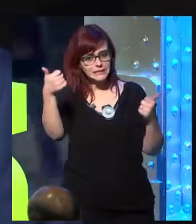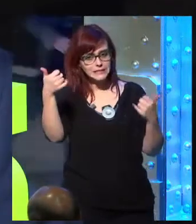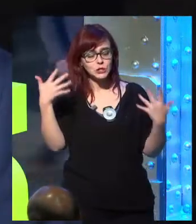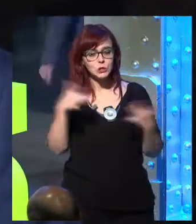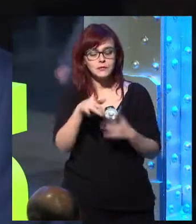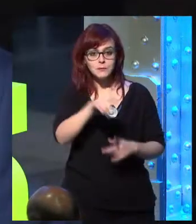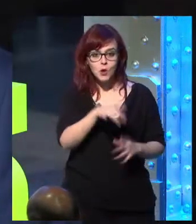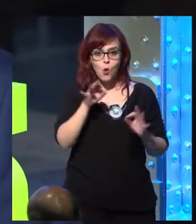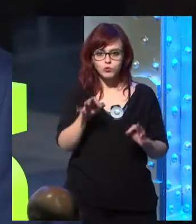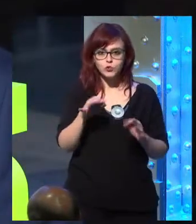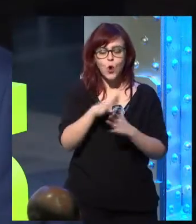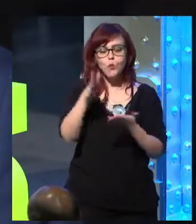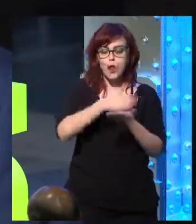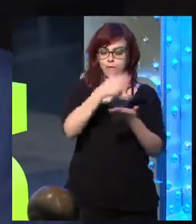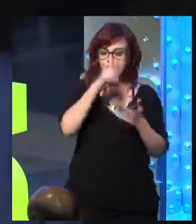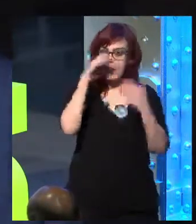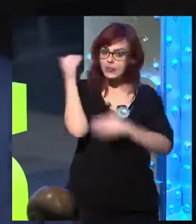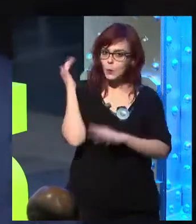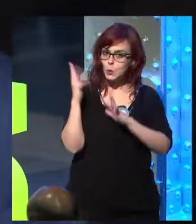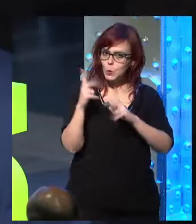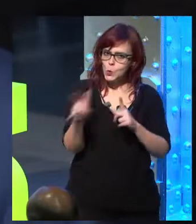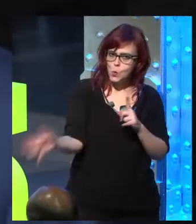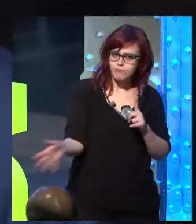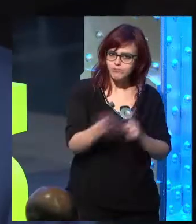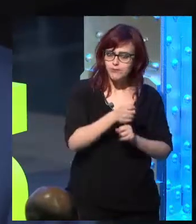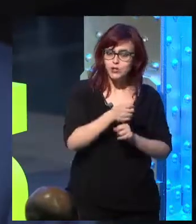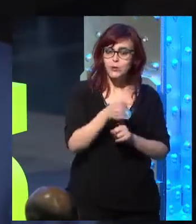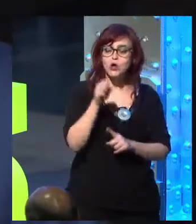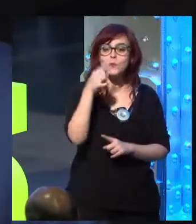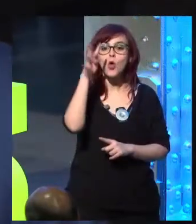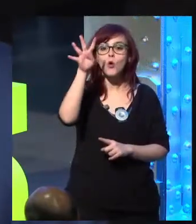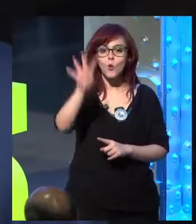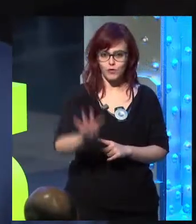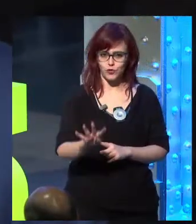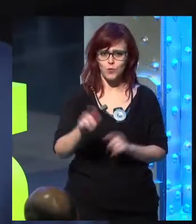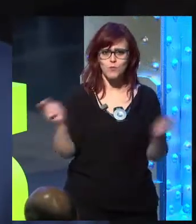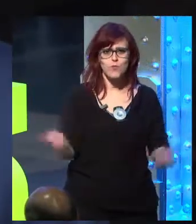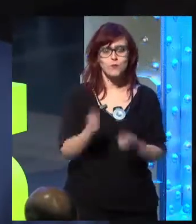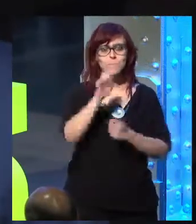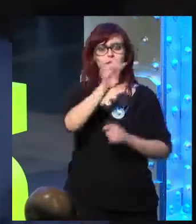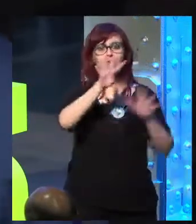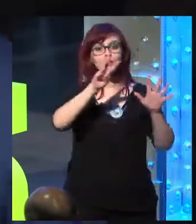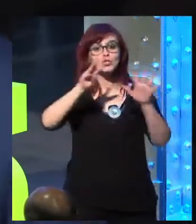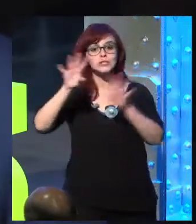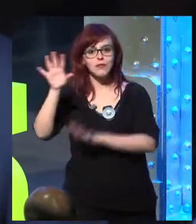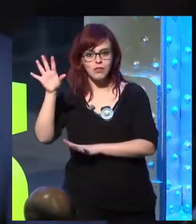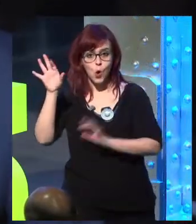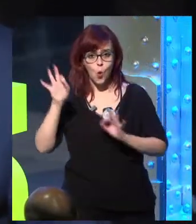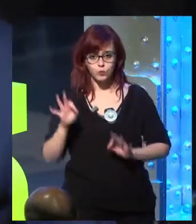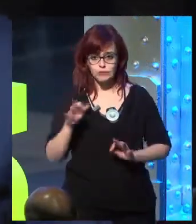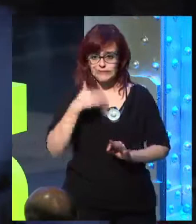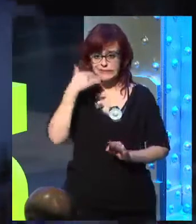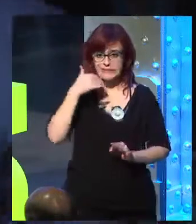Short after, short before coming down, I've looked for an old issue, and I've found number four that was